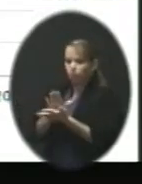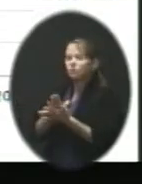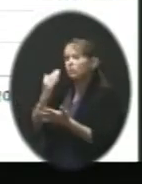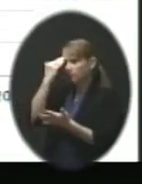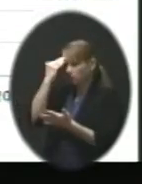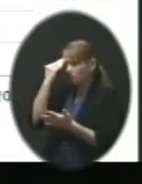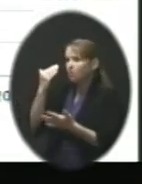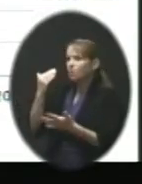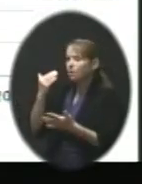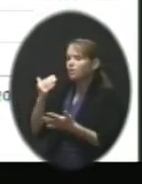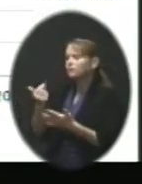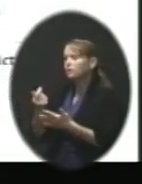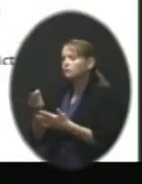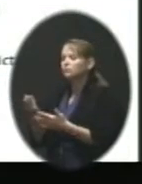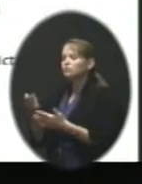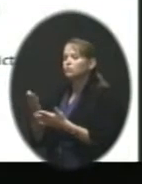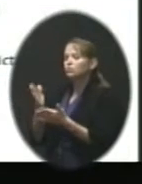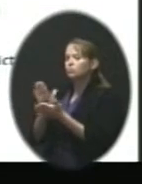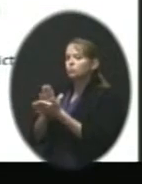relief.